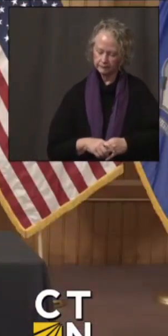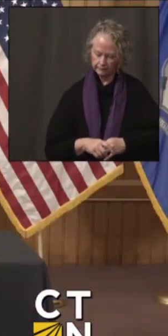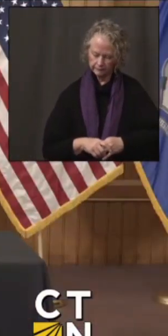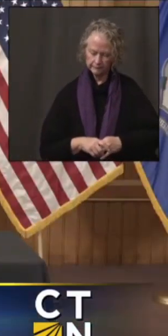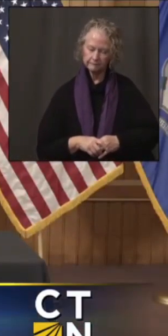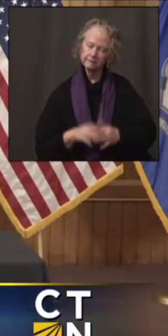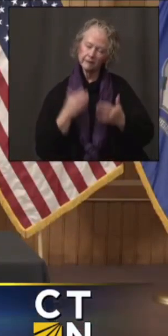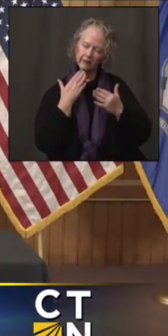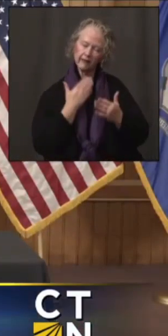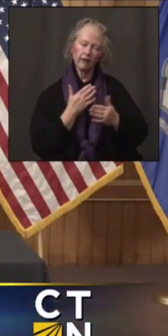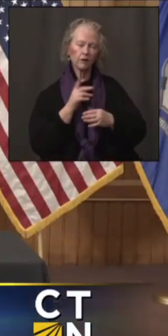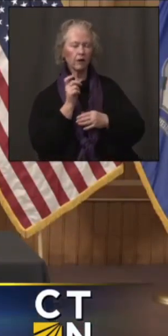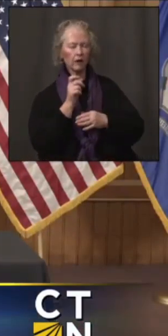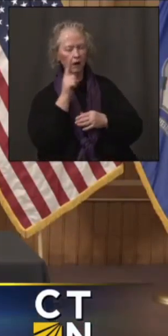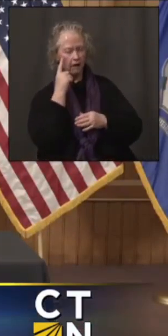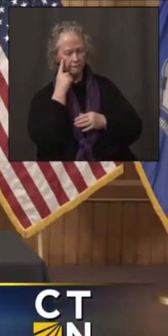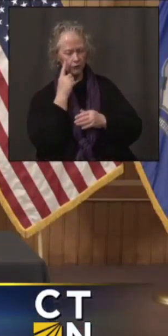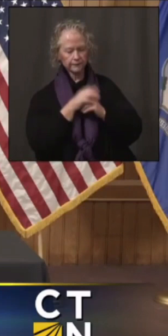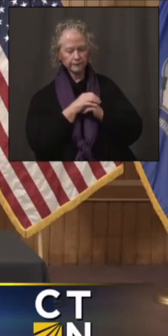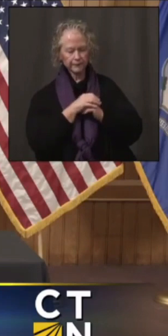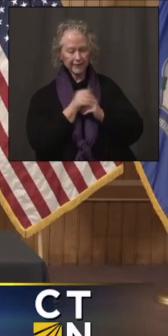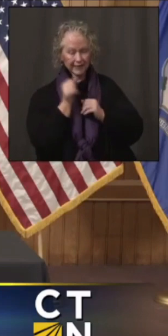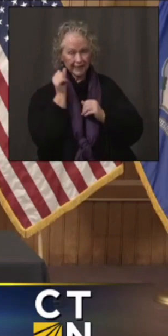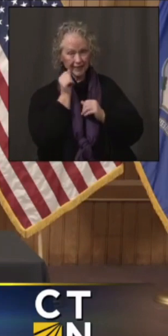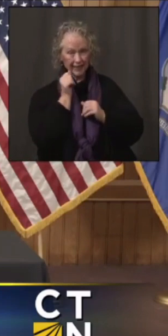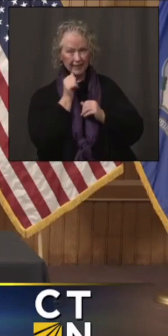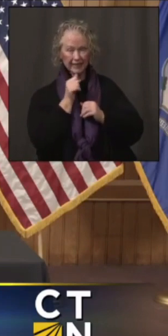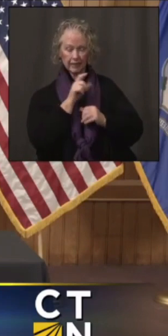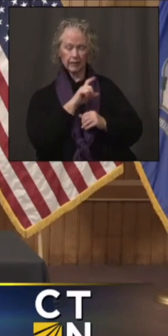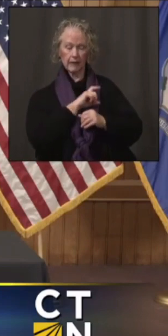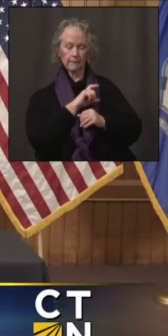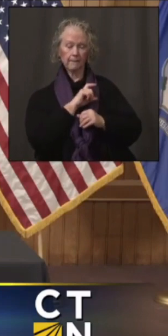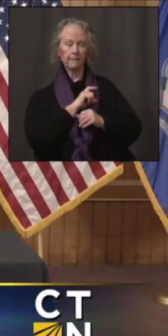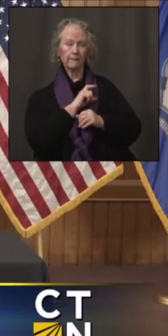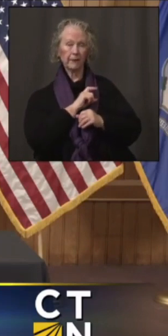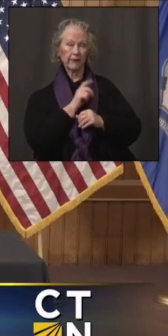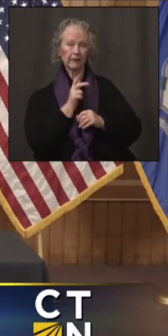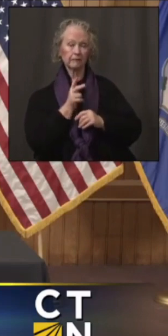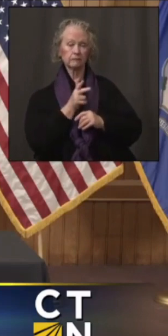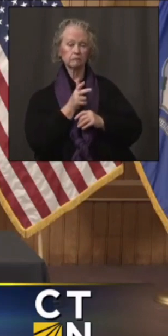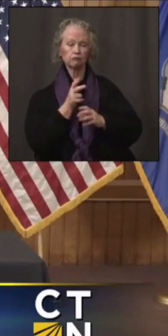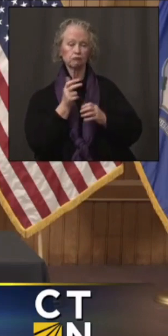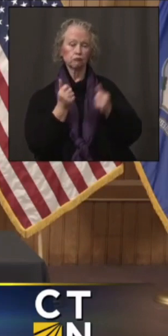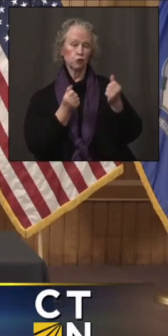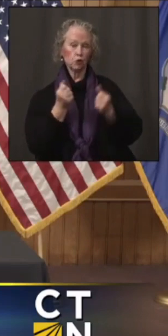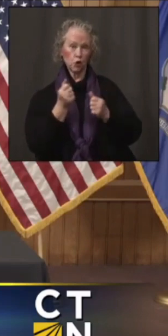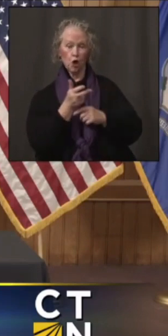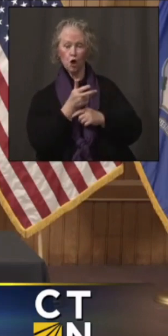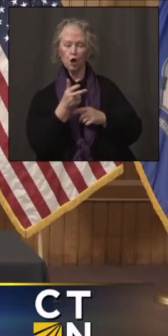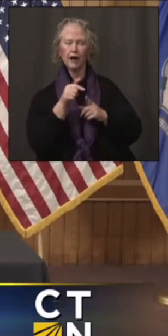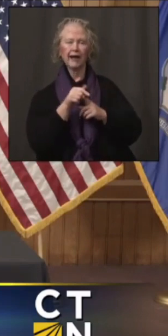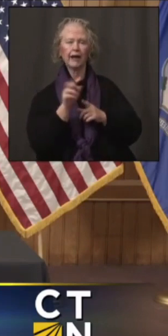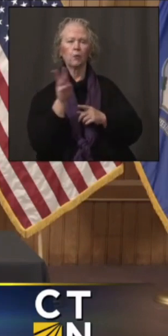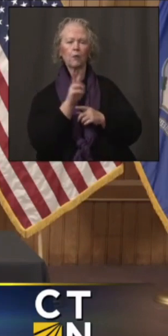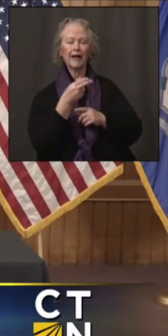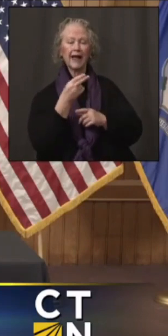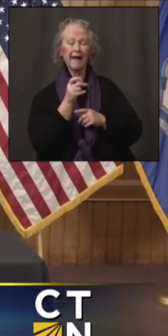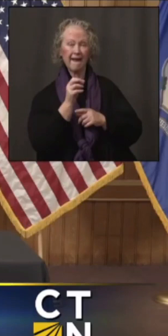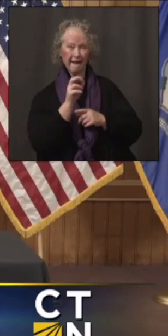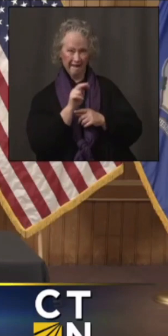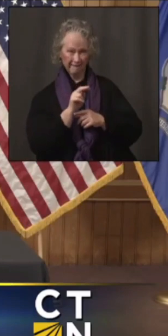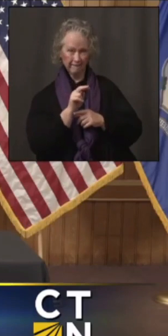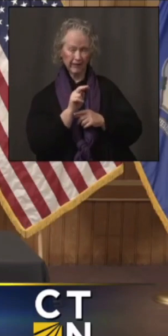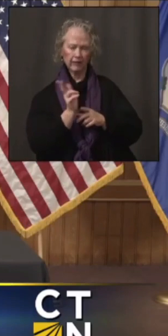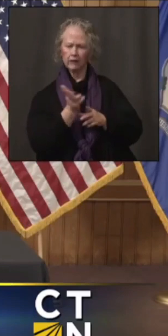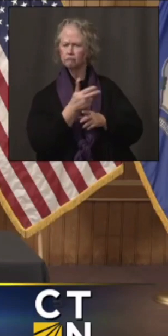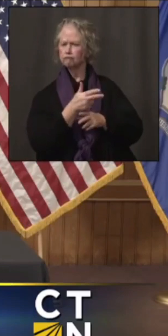Thank you. And then, Governor, just yesterday, a police cruiser in West Haven was stolen, two officers injured, and auto-related crimes have